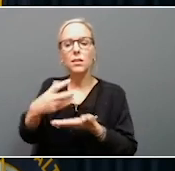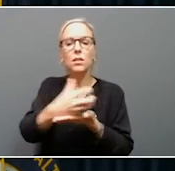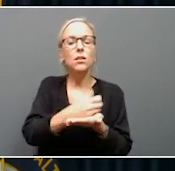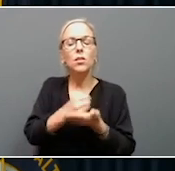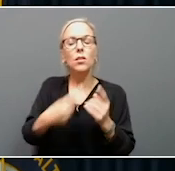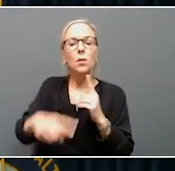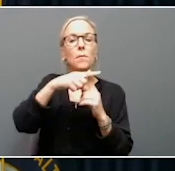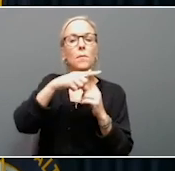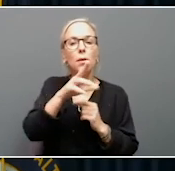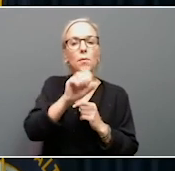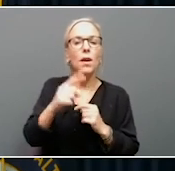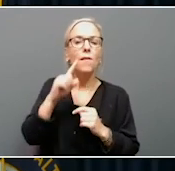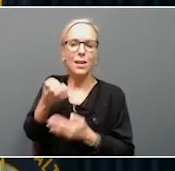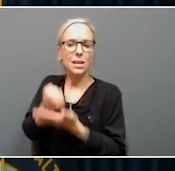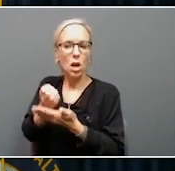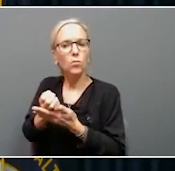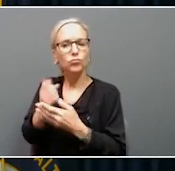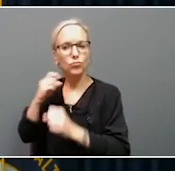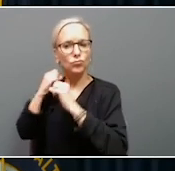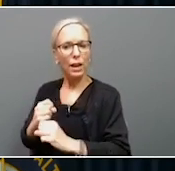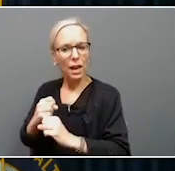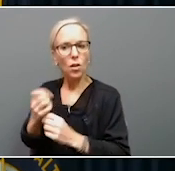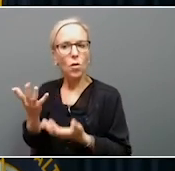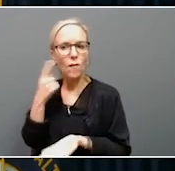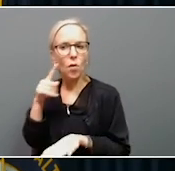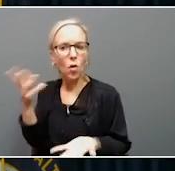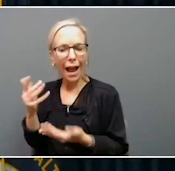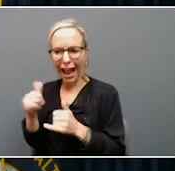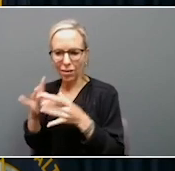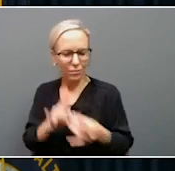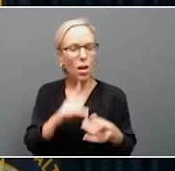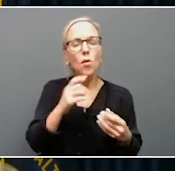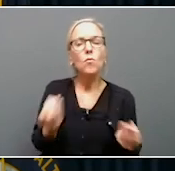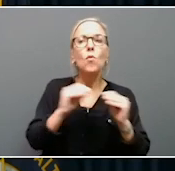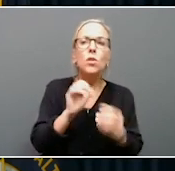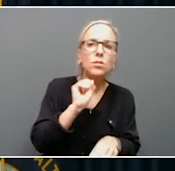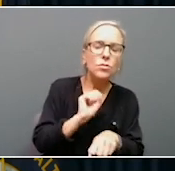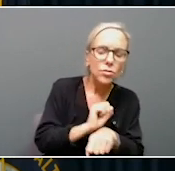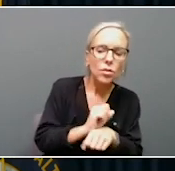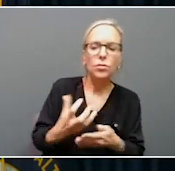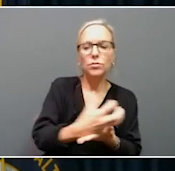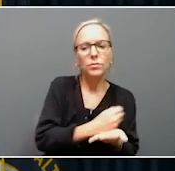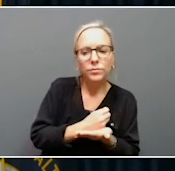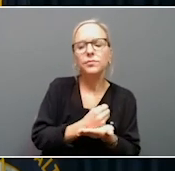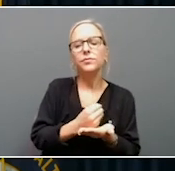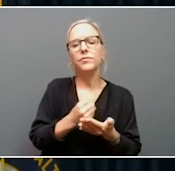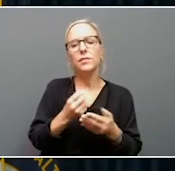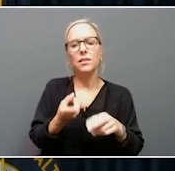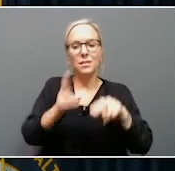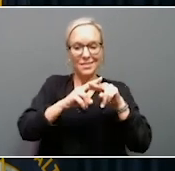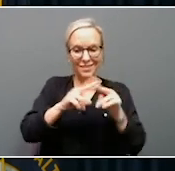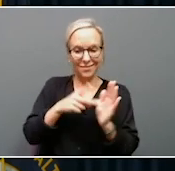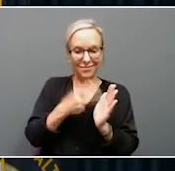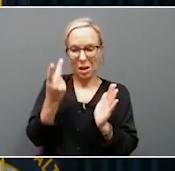economic strength, more jobs, higher wages and salaries, and another year of double digit growth in sales revenues